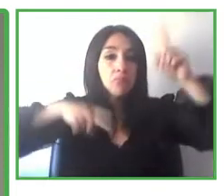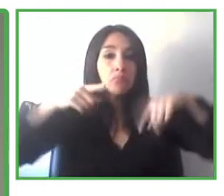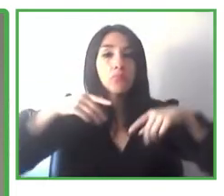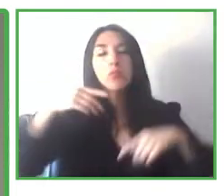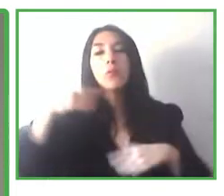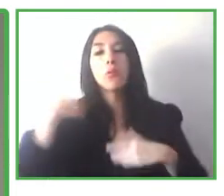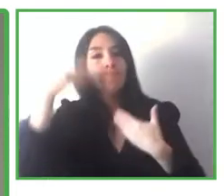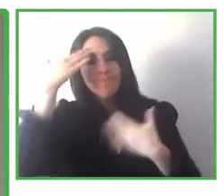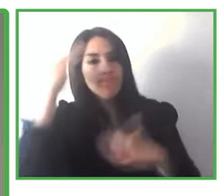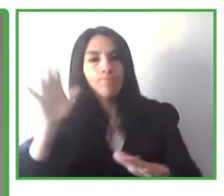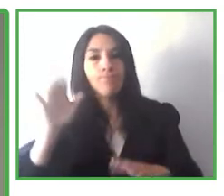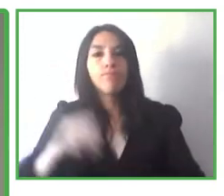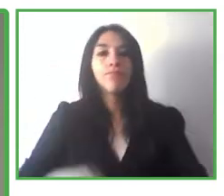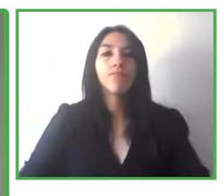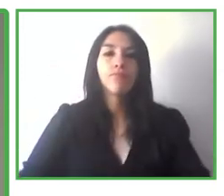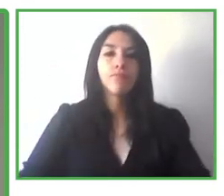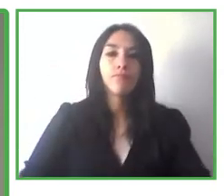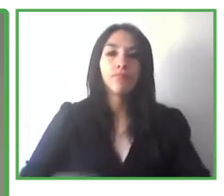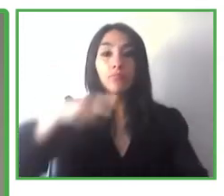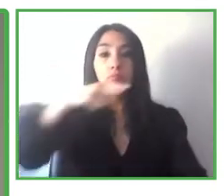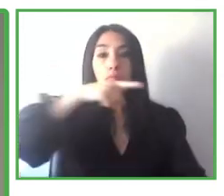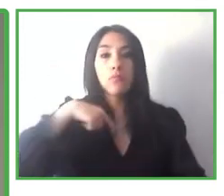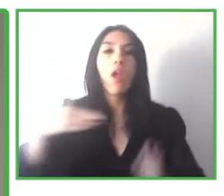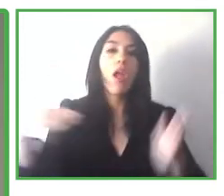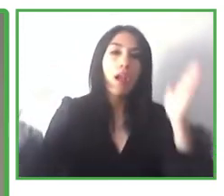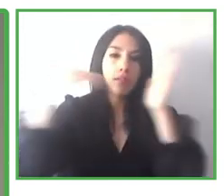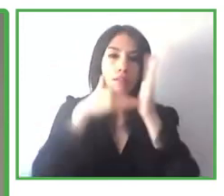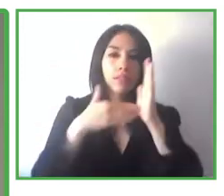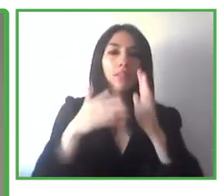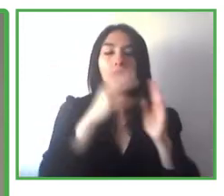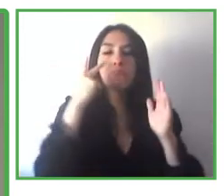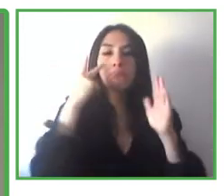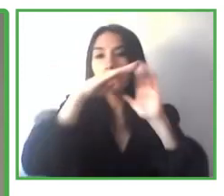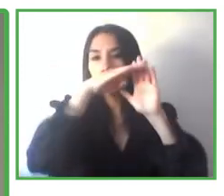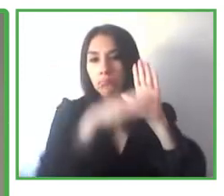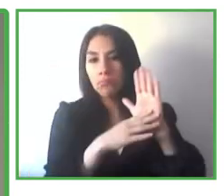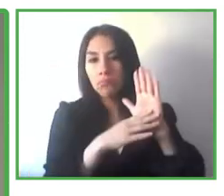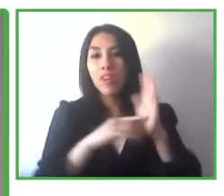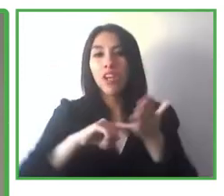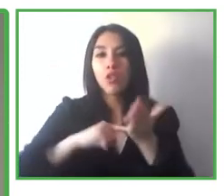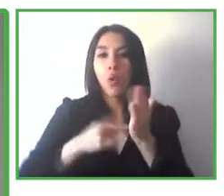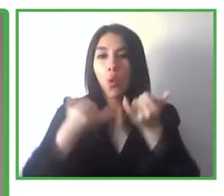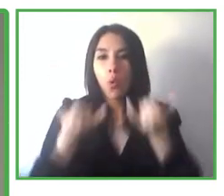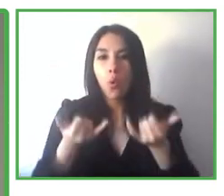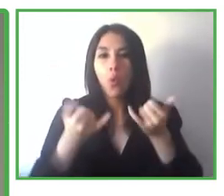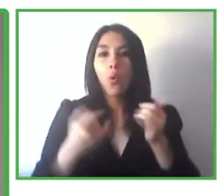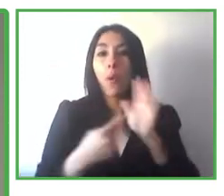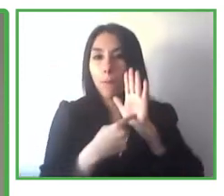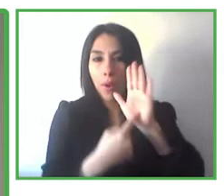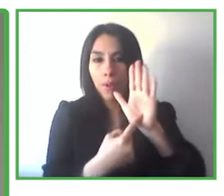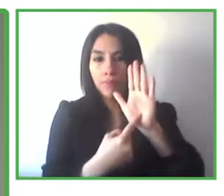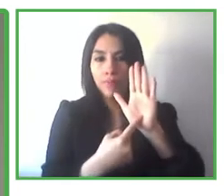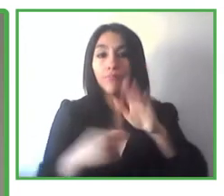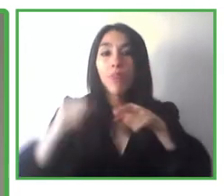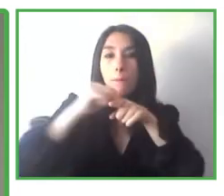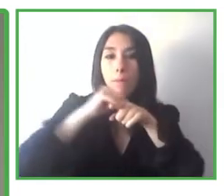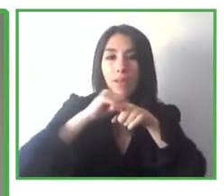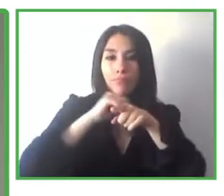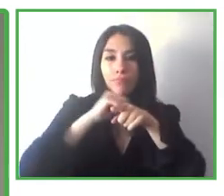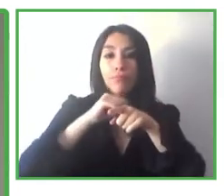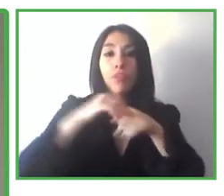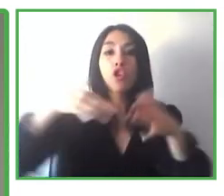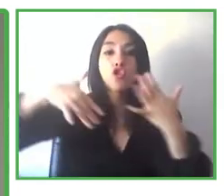some that we don't know a lot of. So we are going to go over the technologies and we are going to talk about practical examples